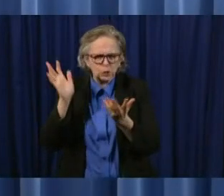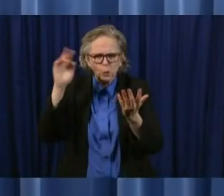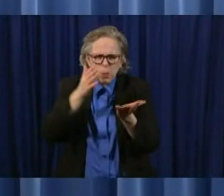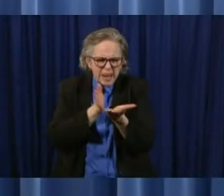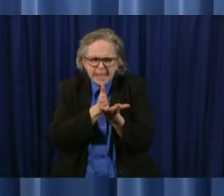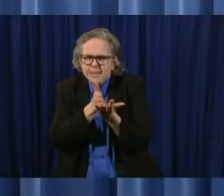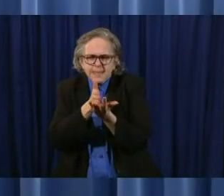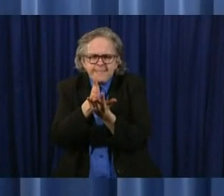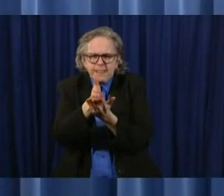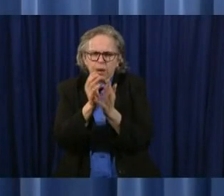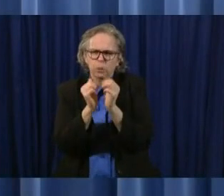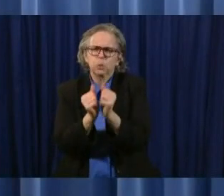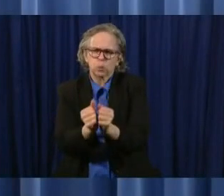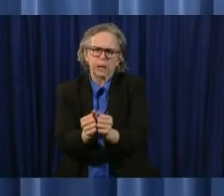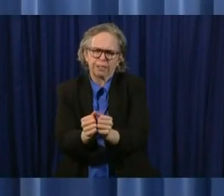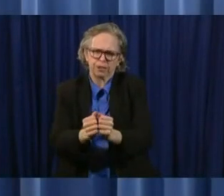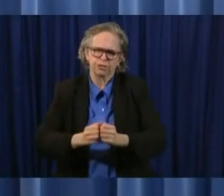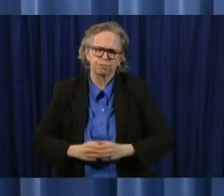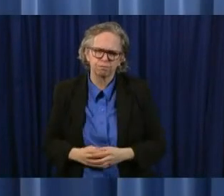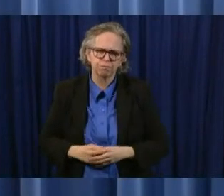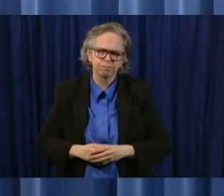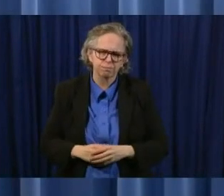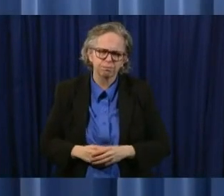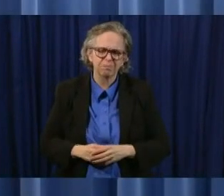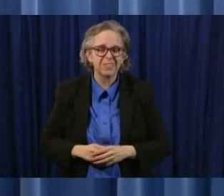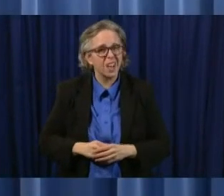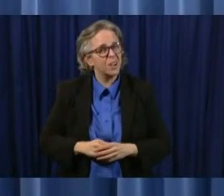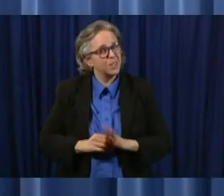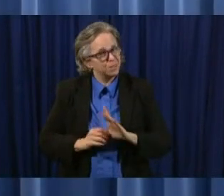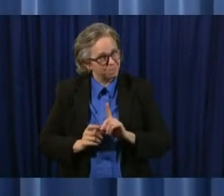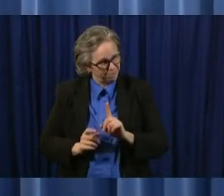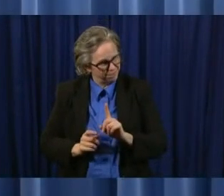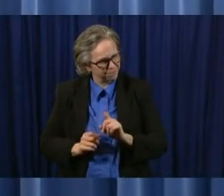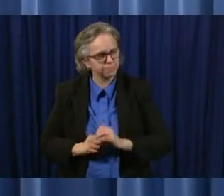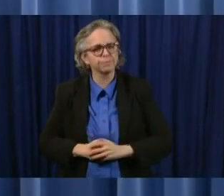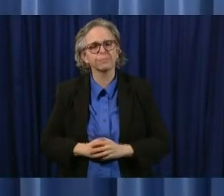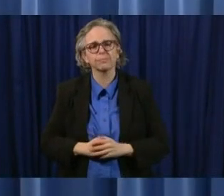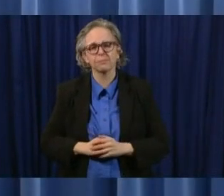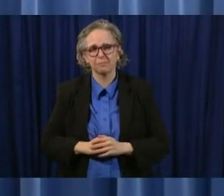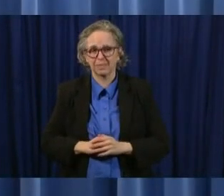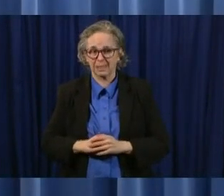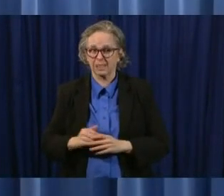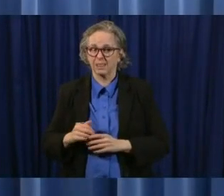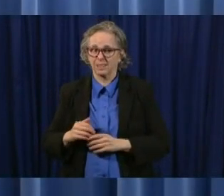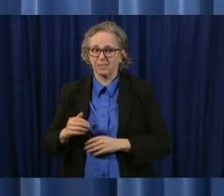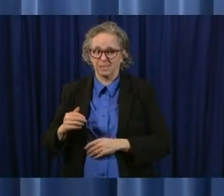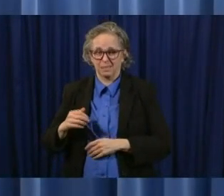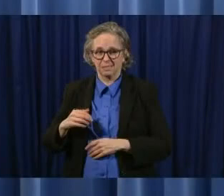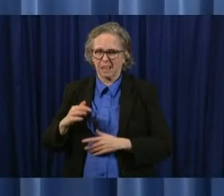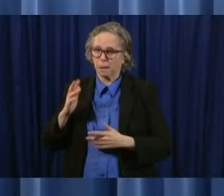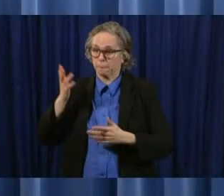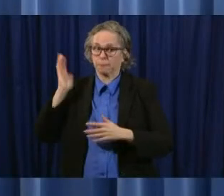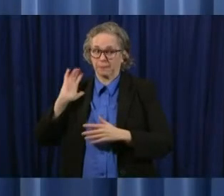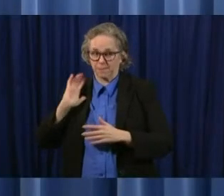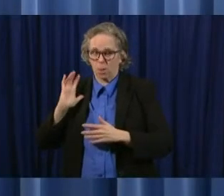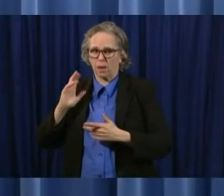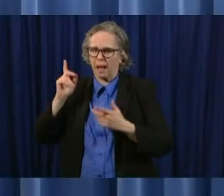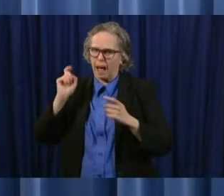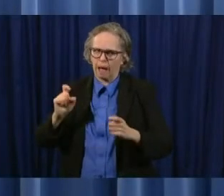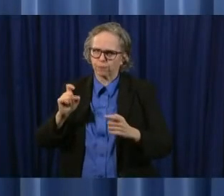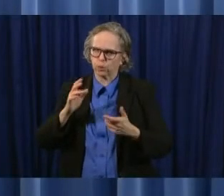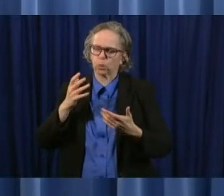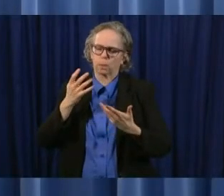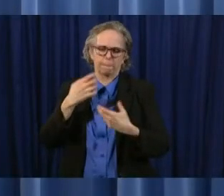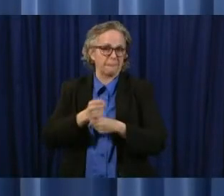there will certainly have to be and have been adjustments as we go within the last 24